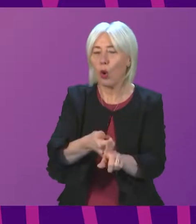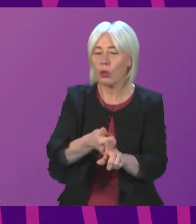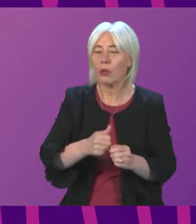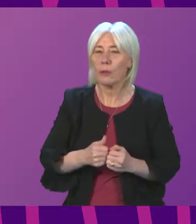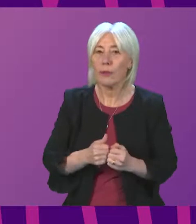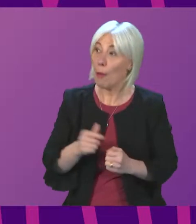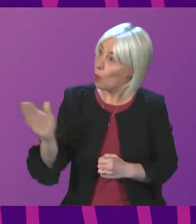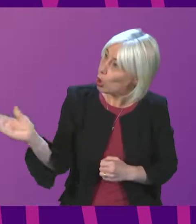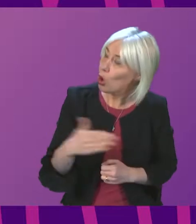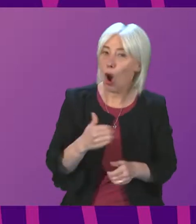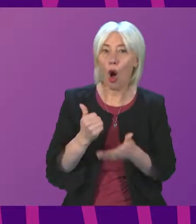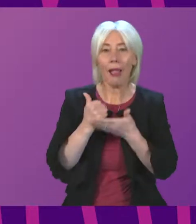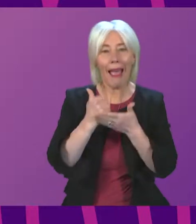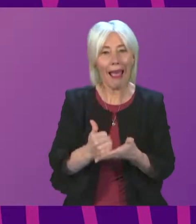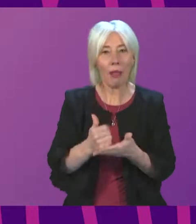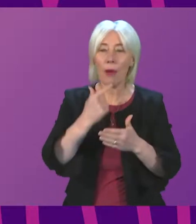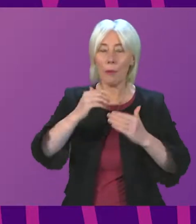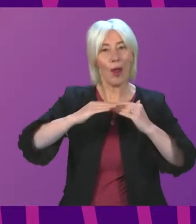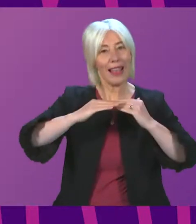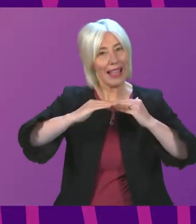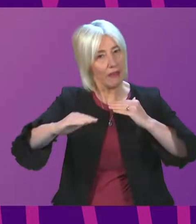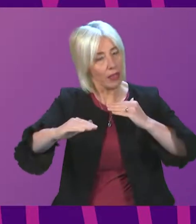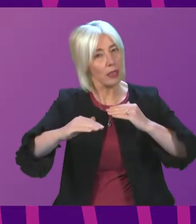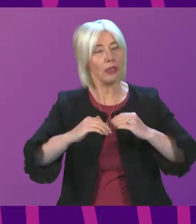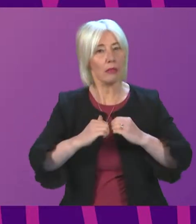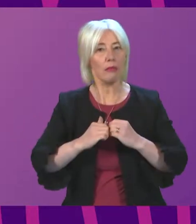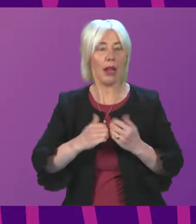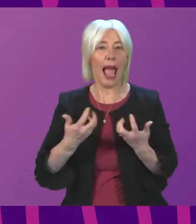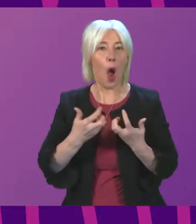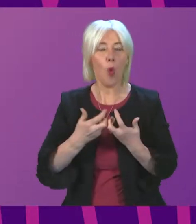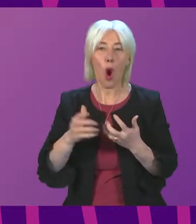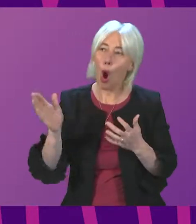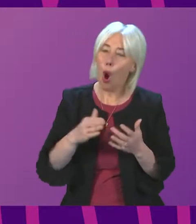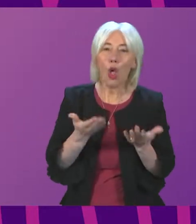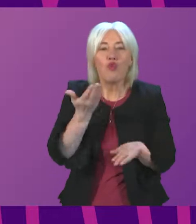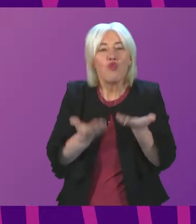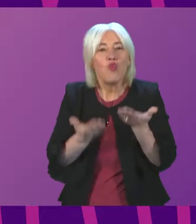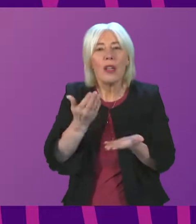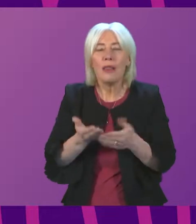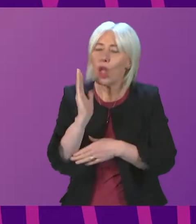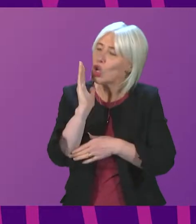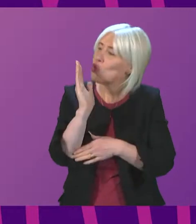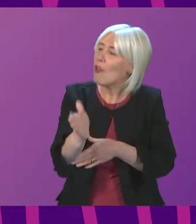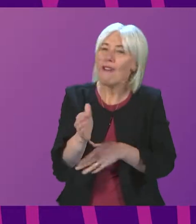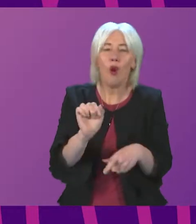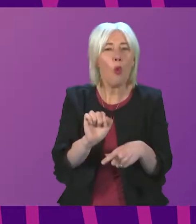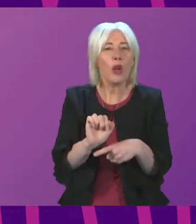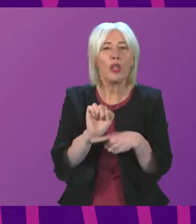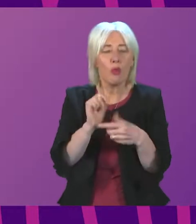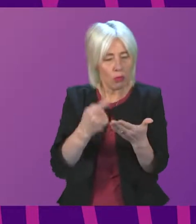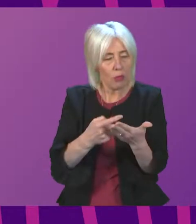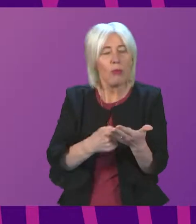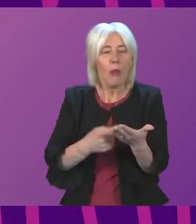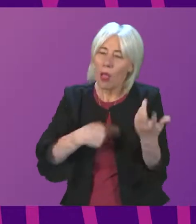can all help keep things on a more even keel now by taking all of the reasonably straightforward precautions that we continue to advise.